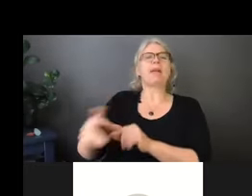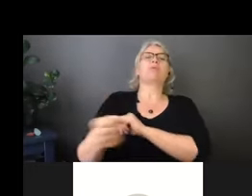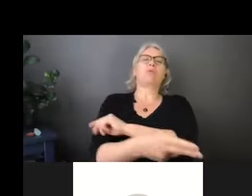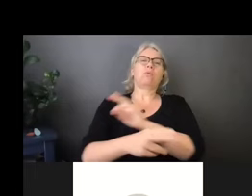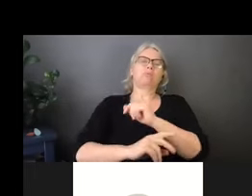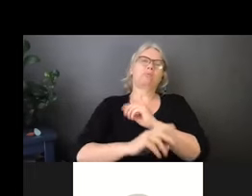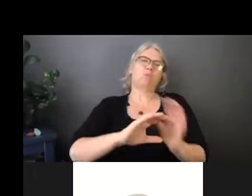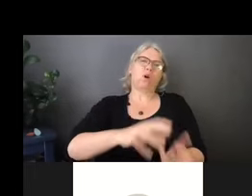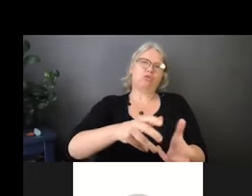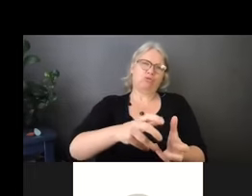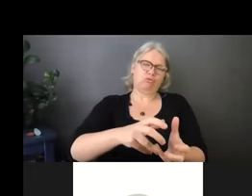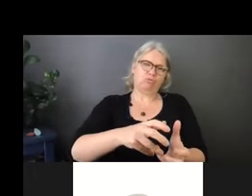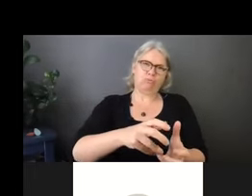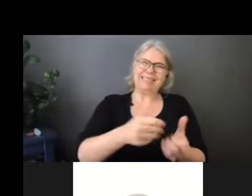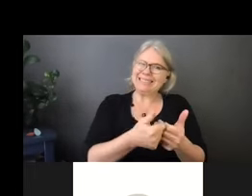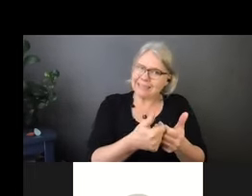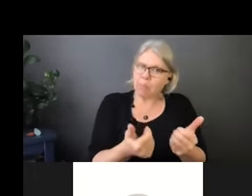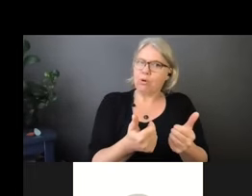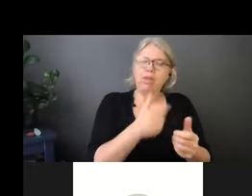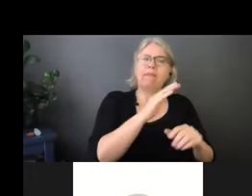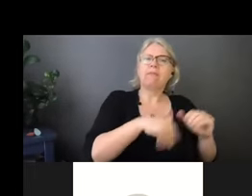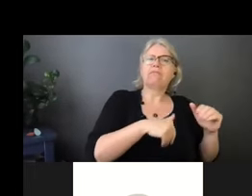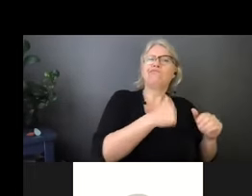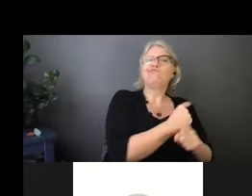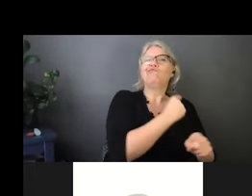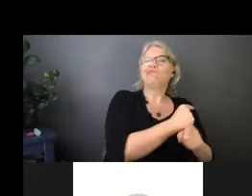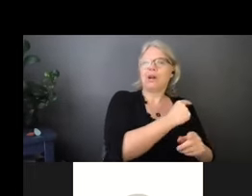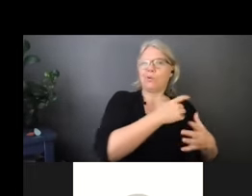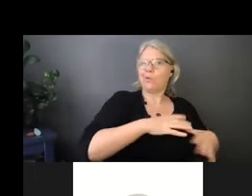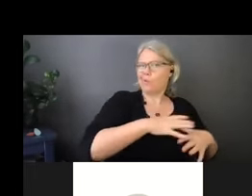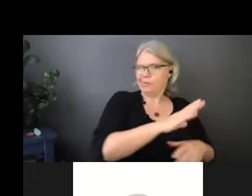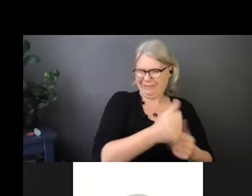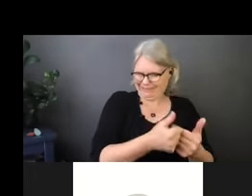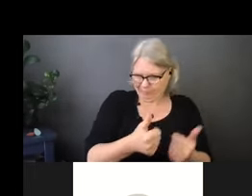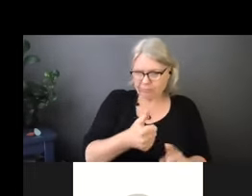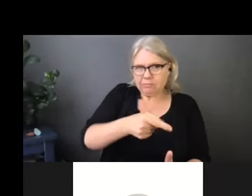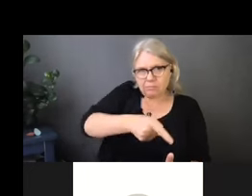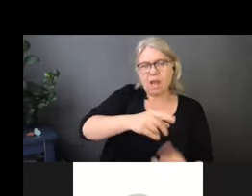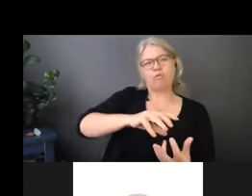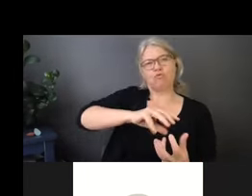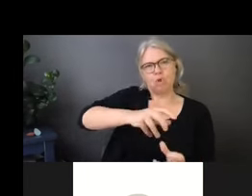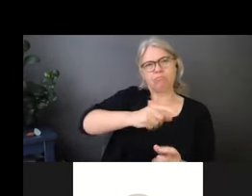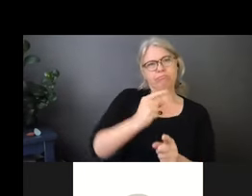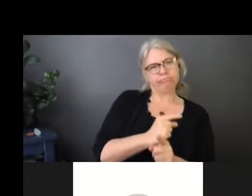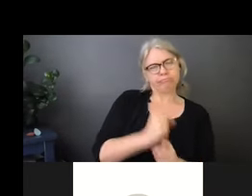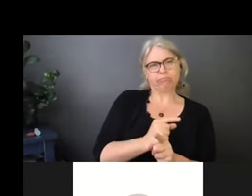your separate soiled linen box or bag or something so it can be washed appropriately.